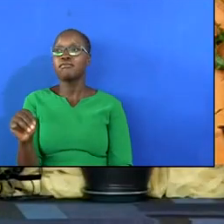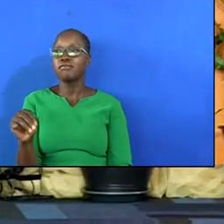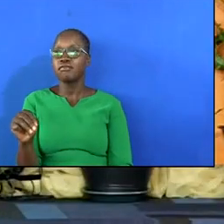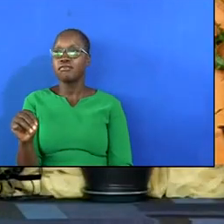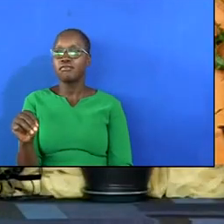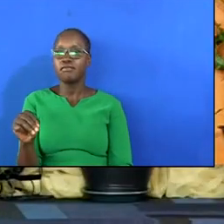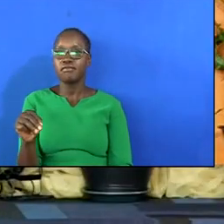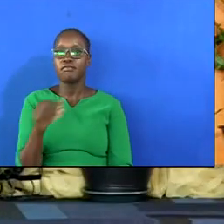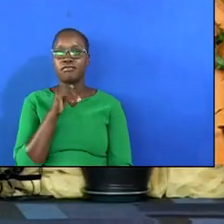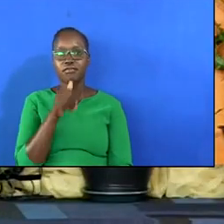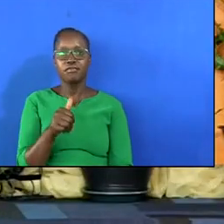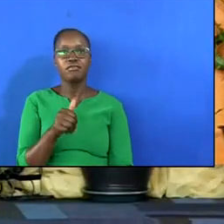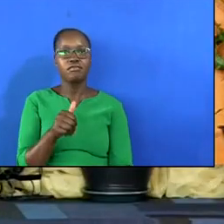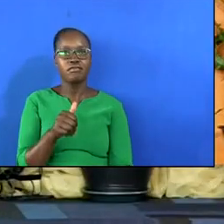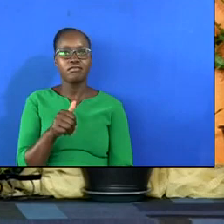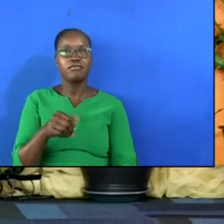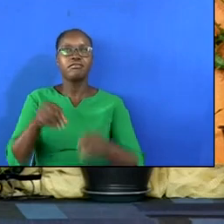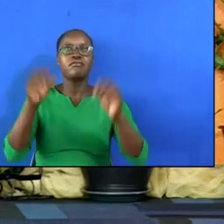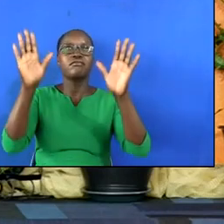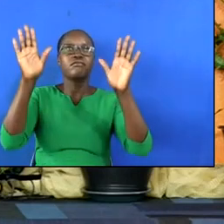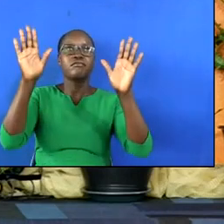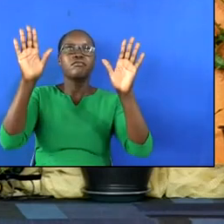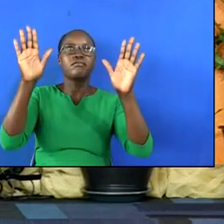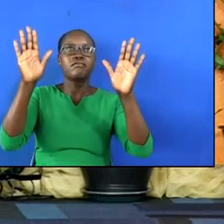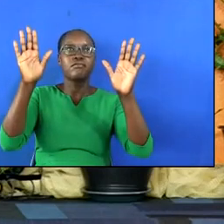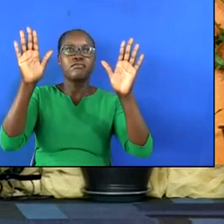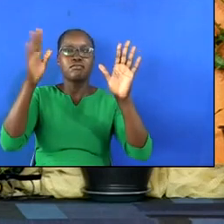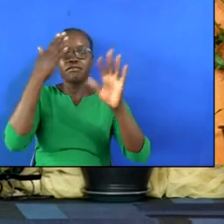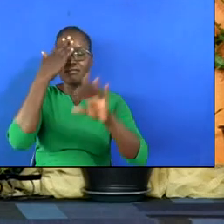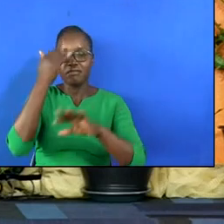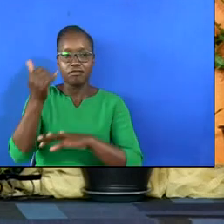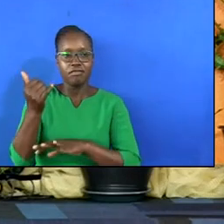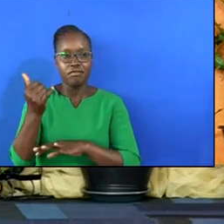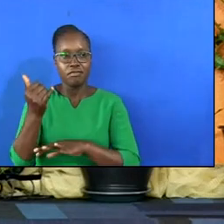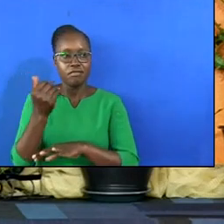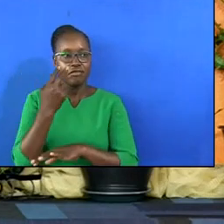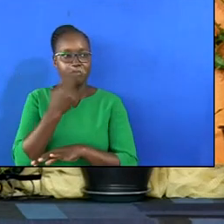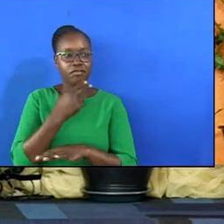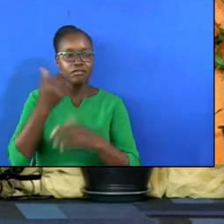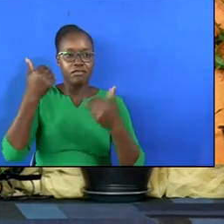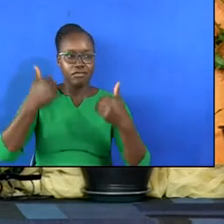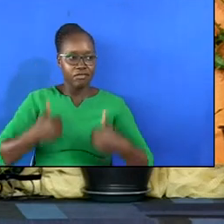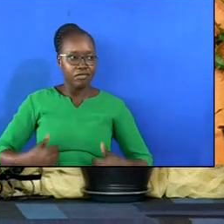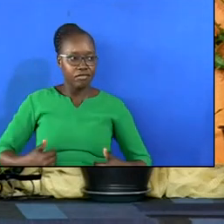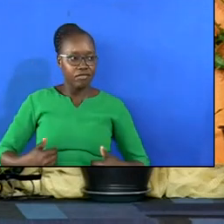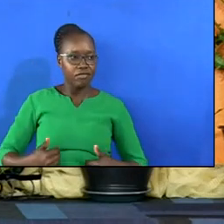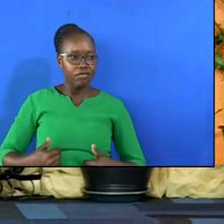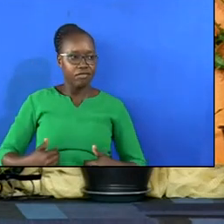not to give up because of who I am